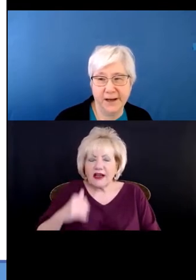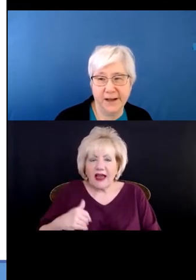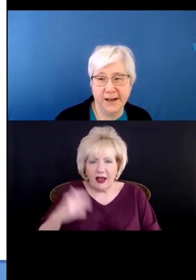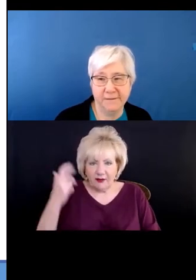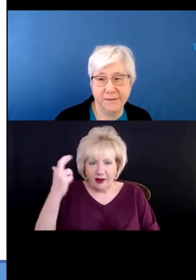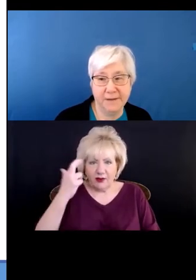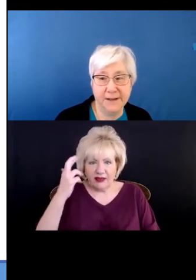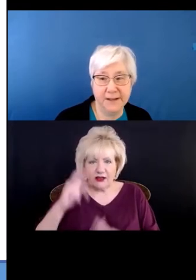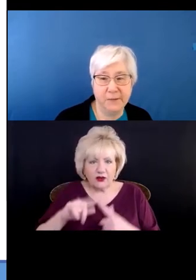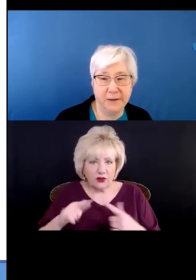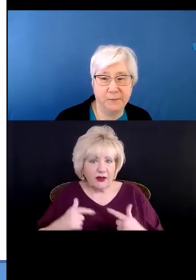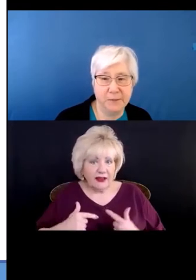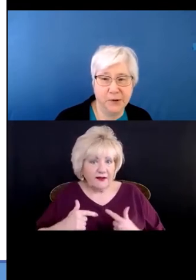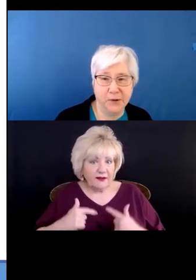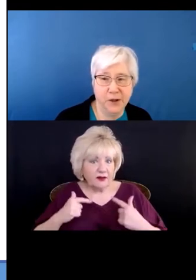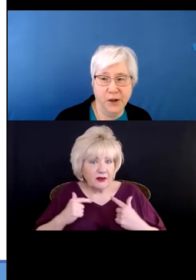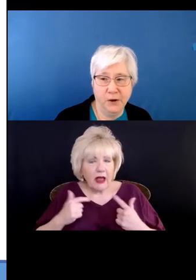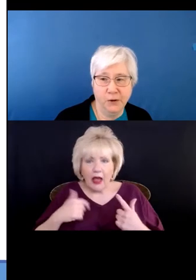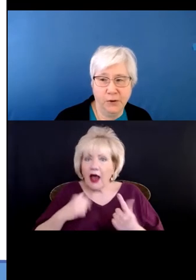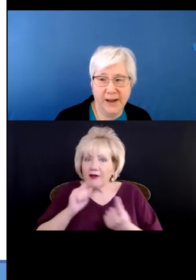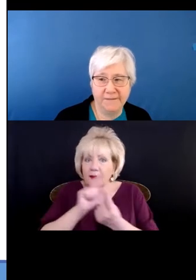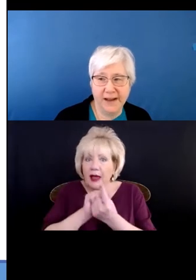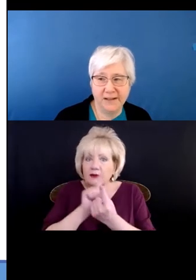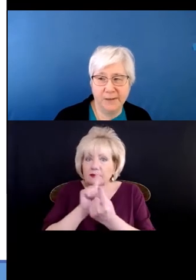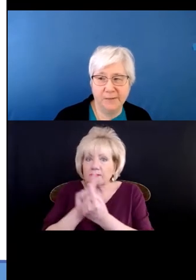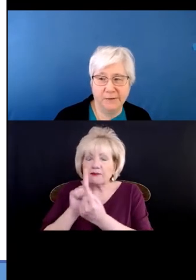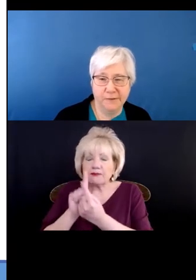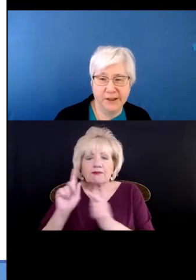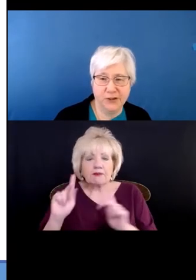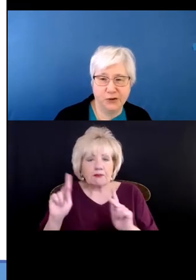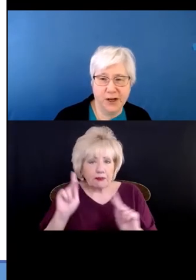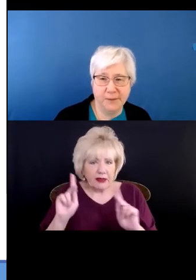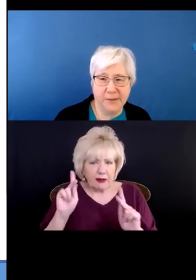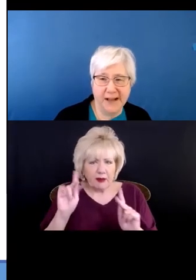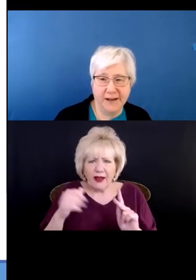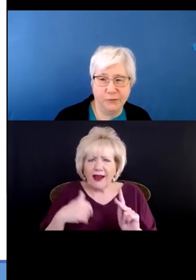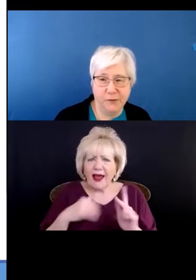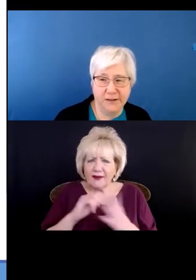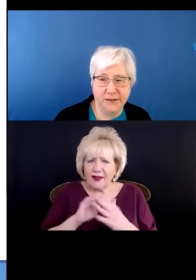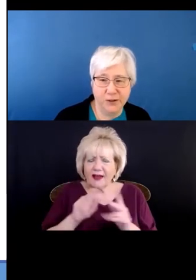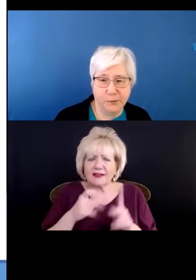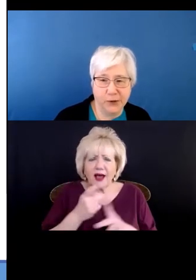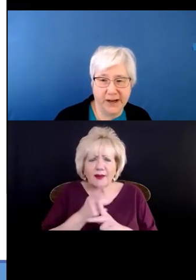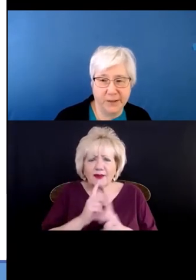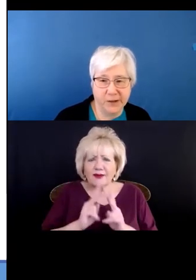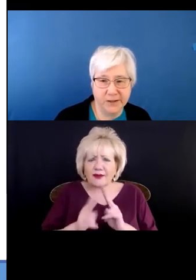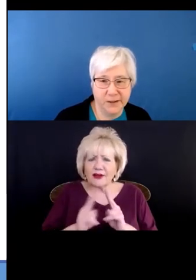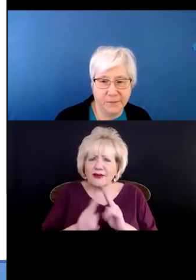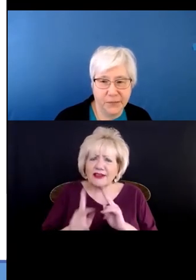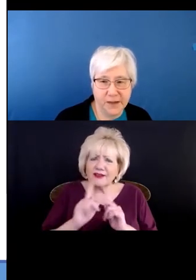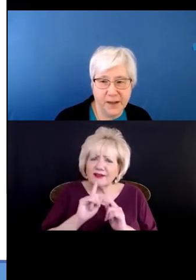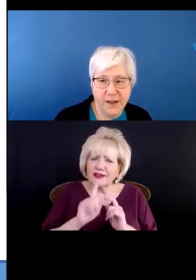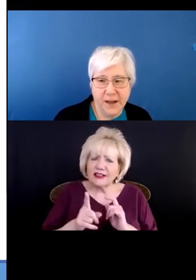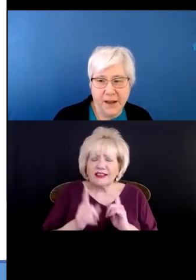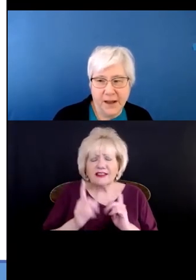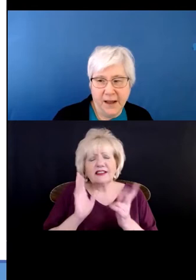And I have definitely met people who have that type of a really strong bond with their support animals.